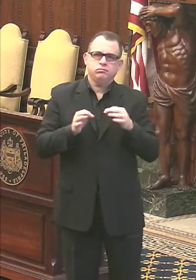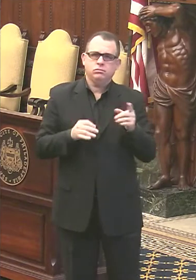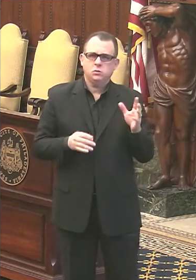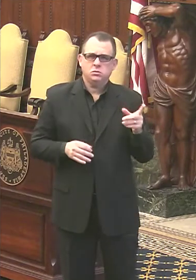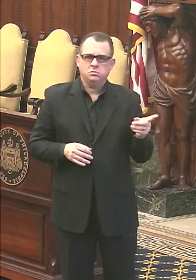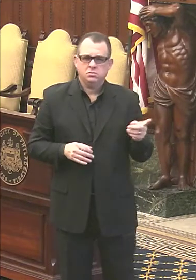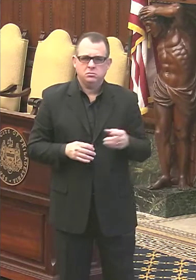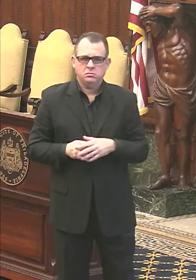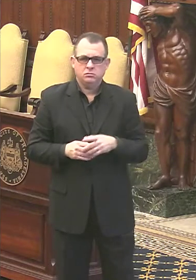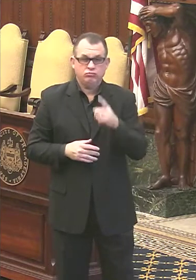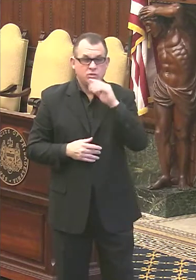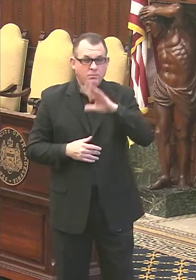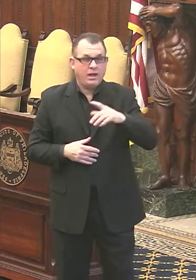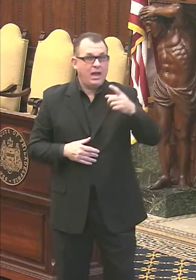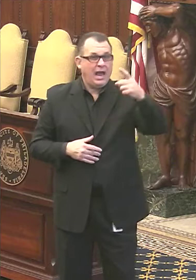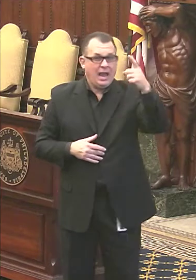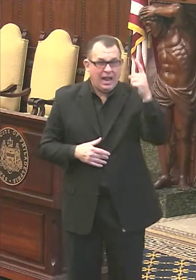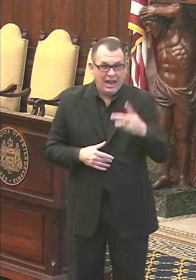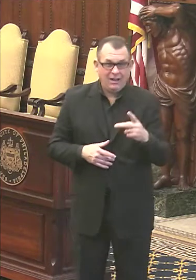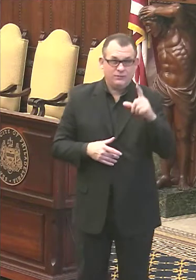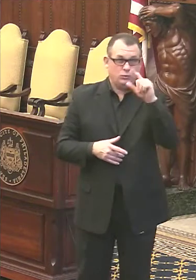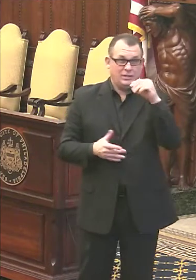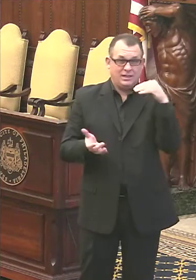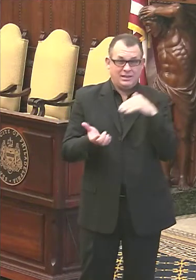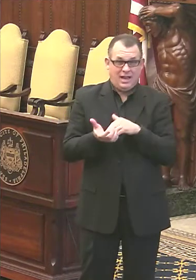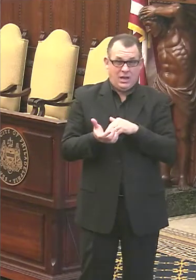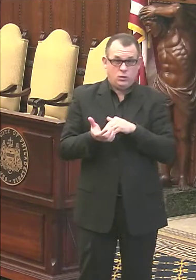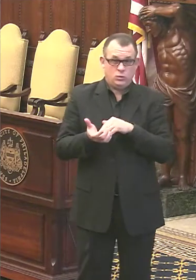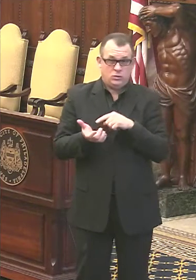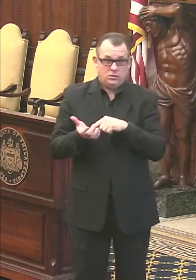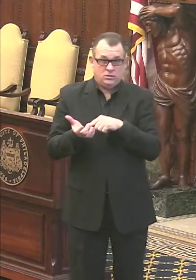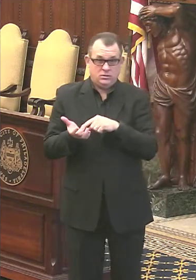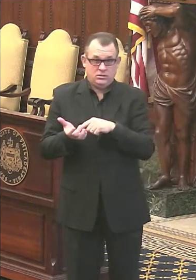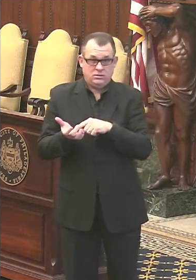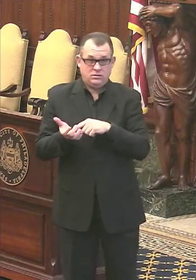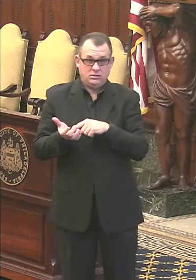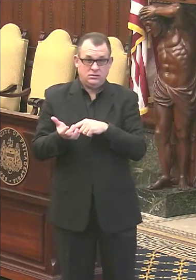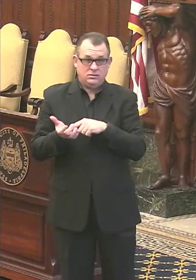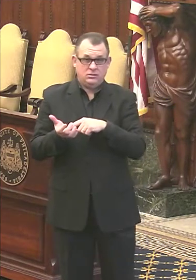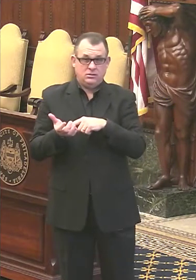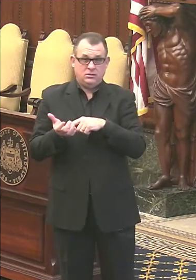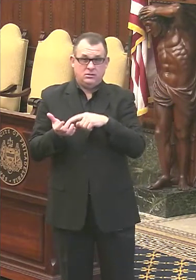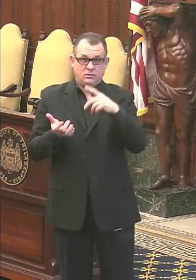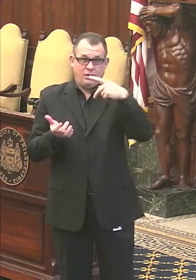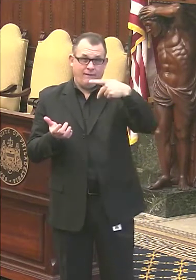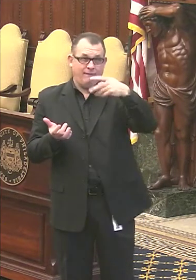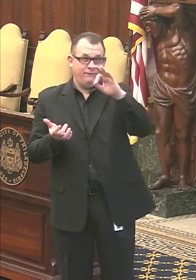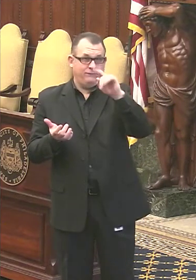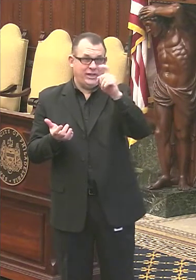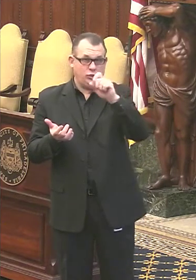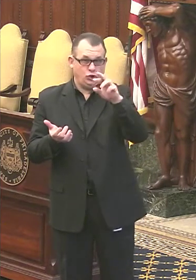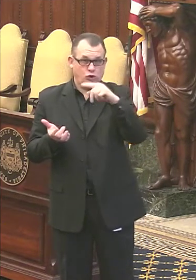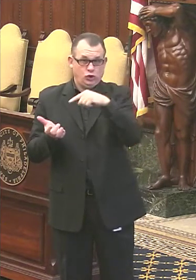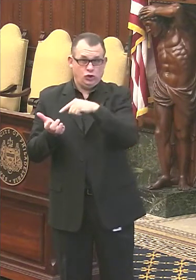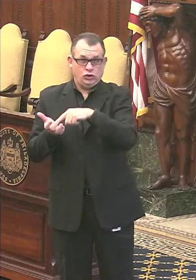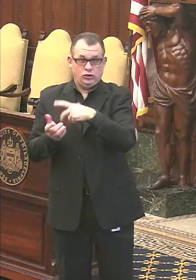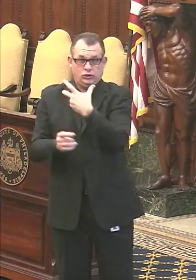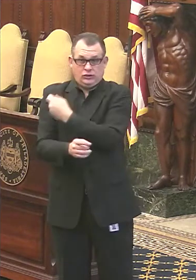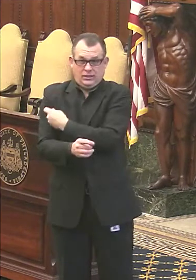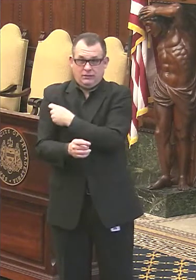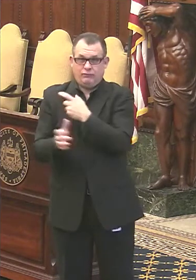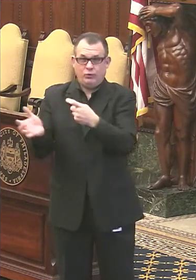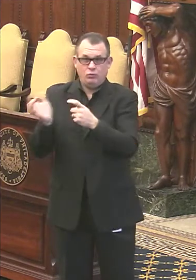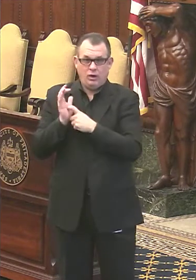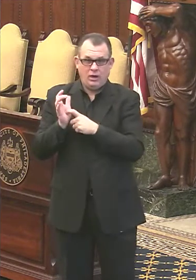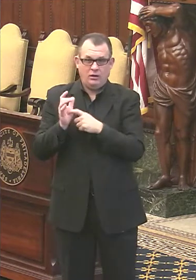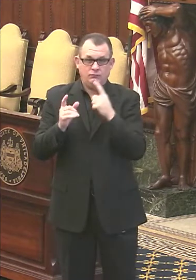roughly half of the 20,000 is in, uh, the vaccine, the Pfizer vaccine, which requires the ultra cold storage.